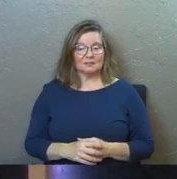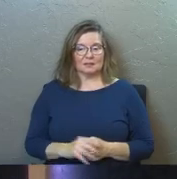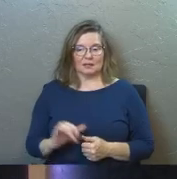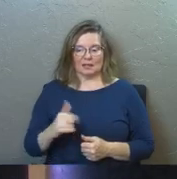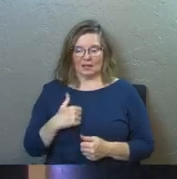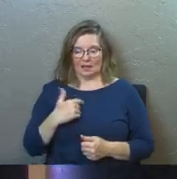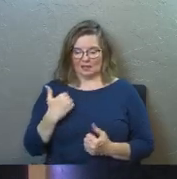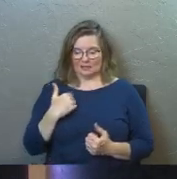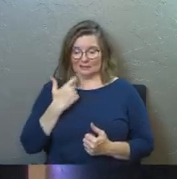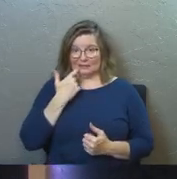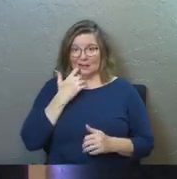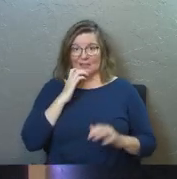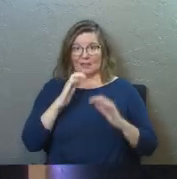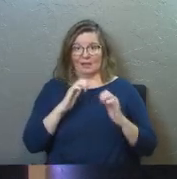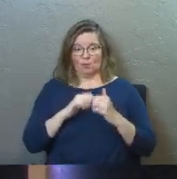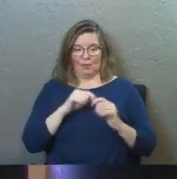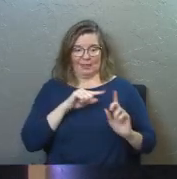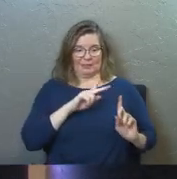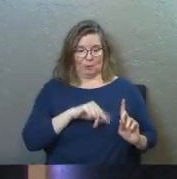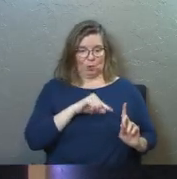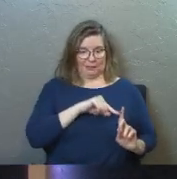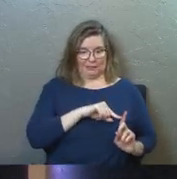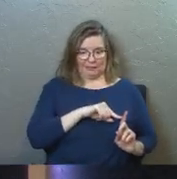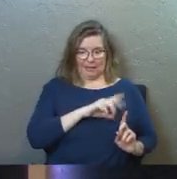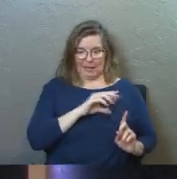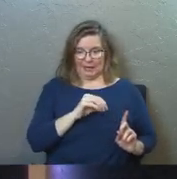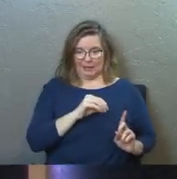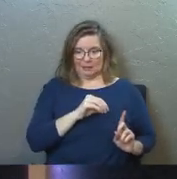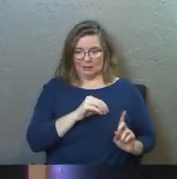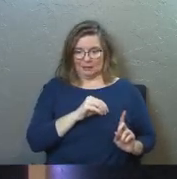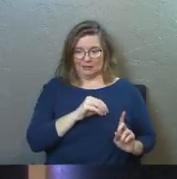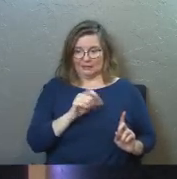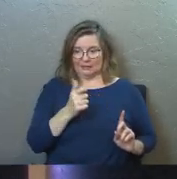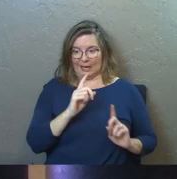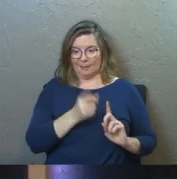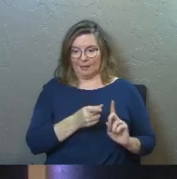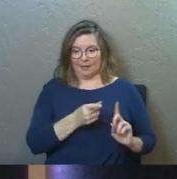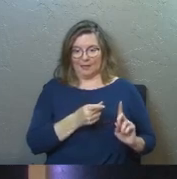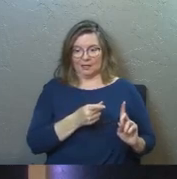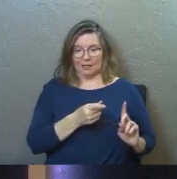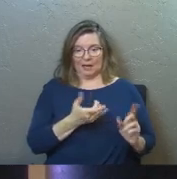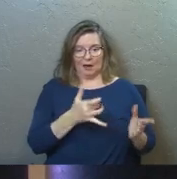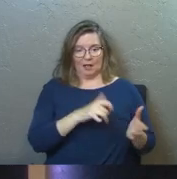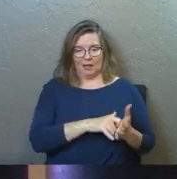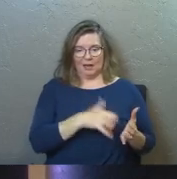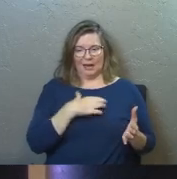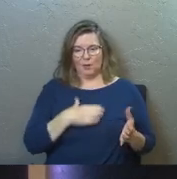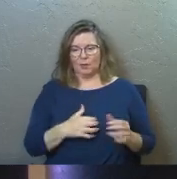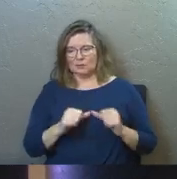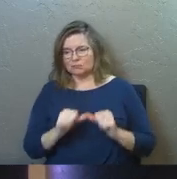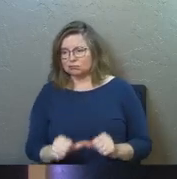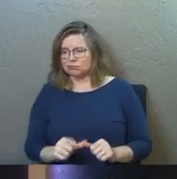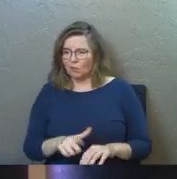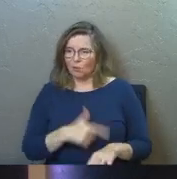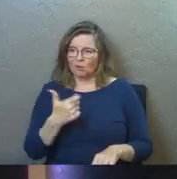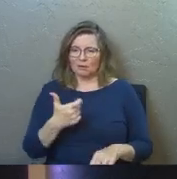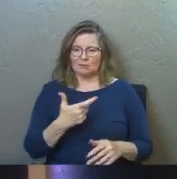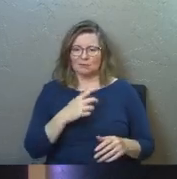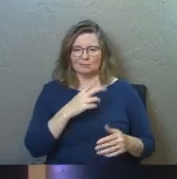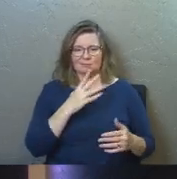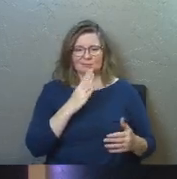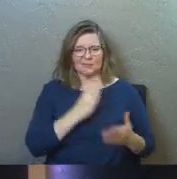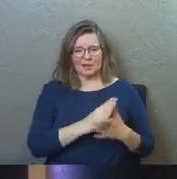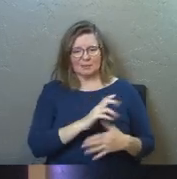And it's like, I just had the conversation with this person over here, and 10 minutes, and we were off the phone, and I wish that would have gone on for an hour.